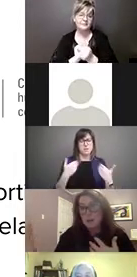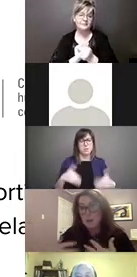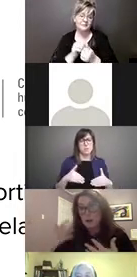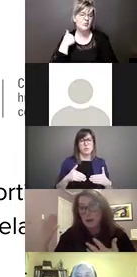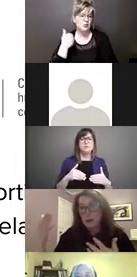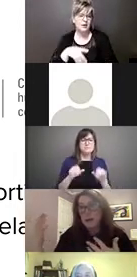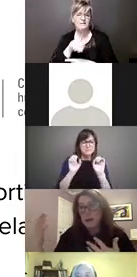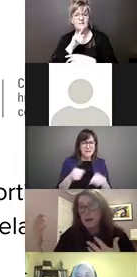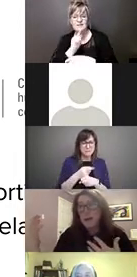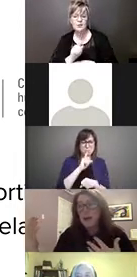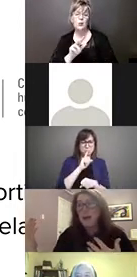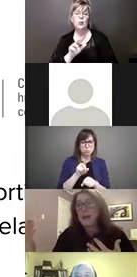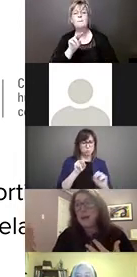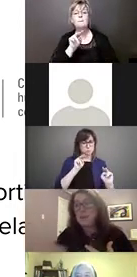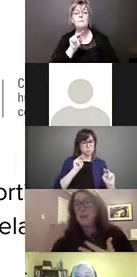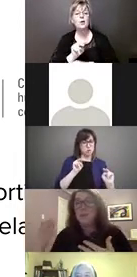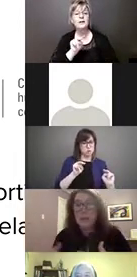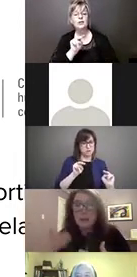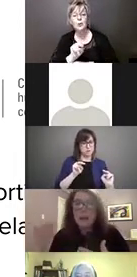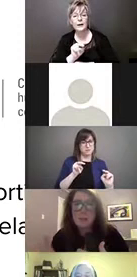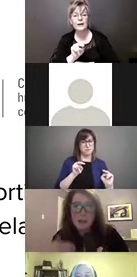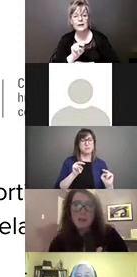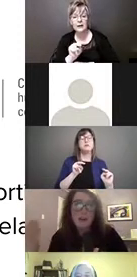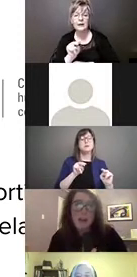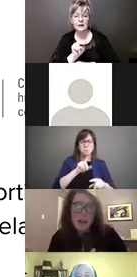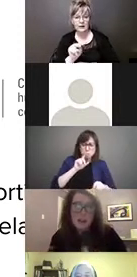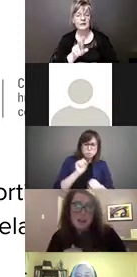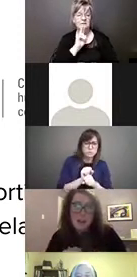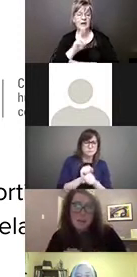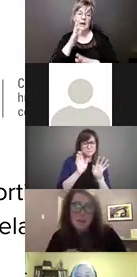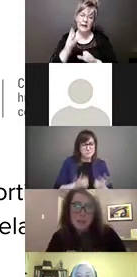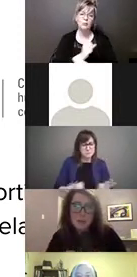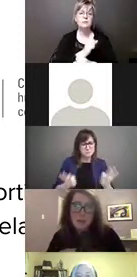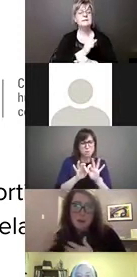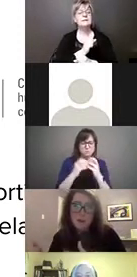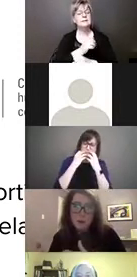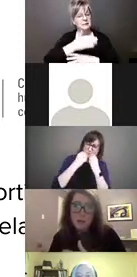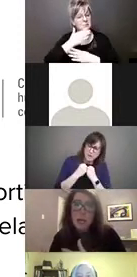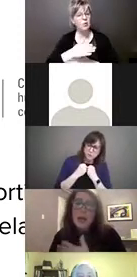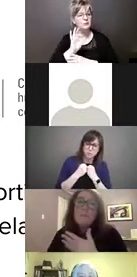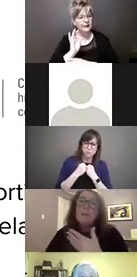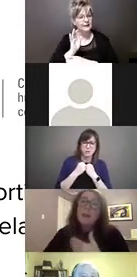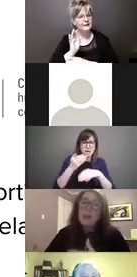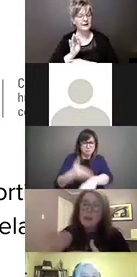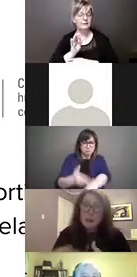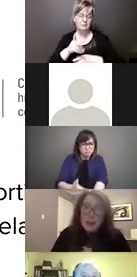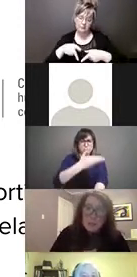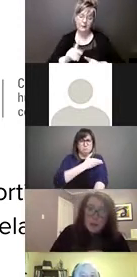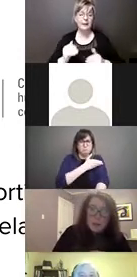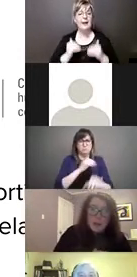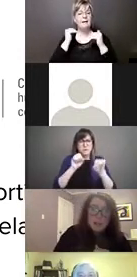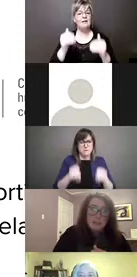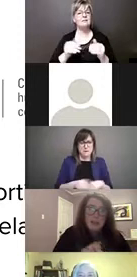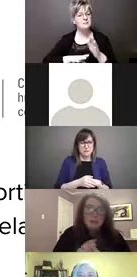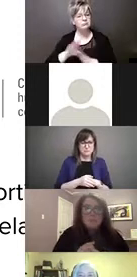that monitoring can be real and meaningful and really move the bar forward. And the last